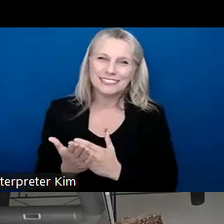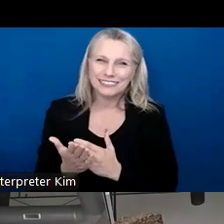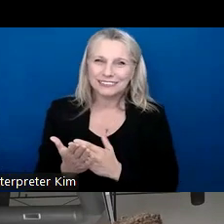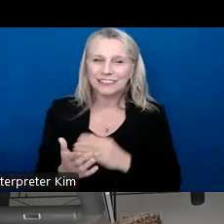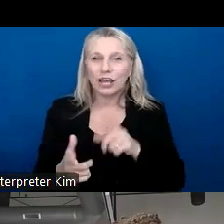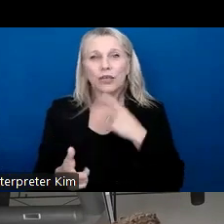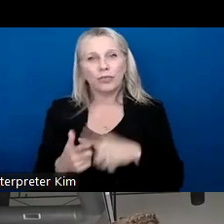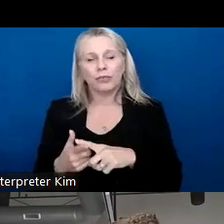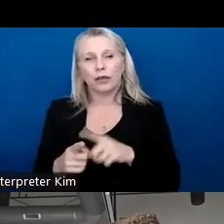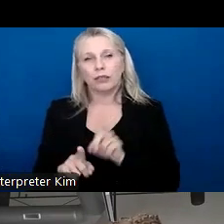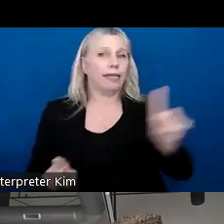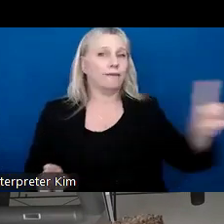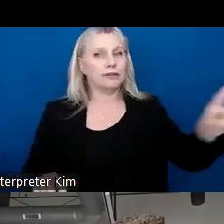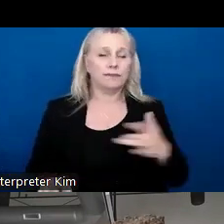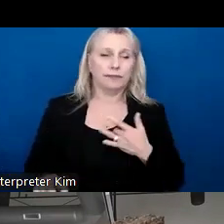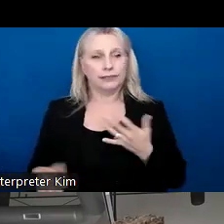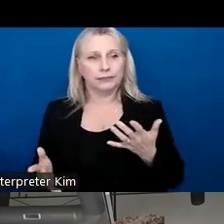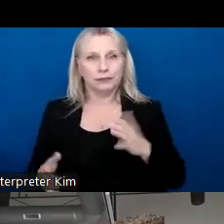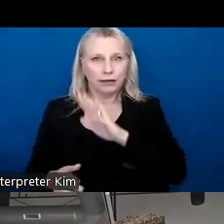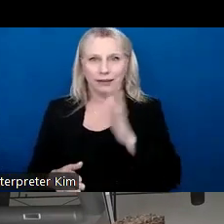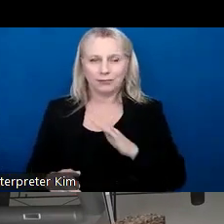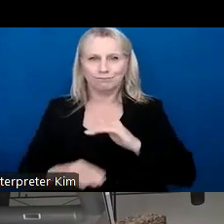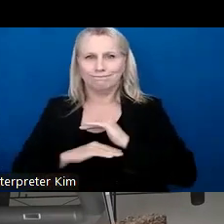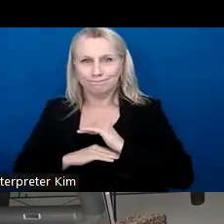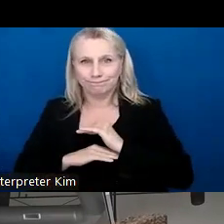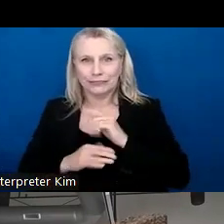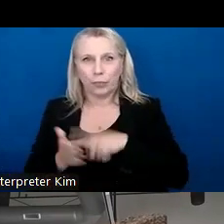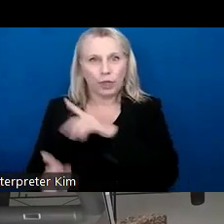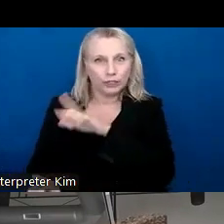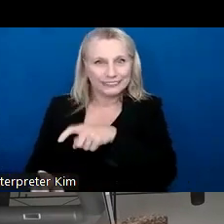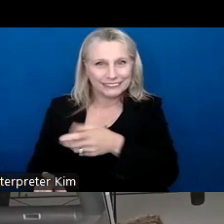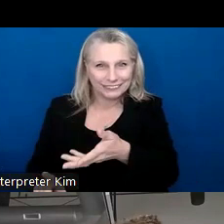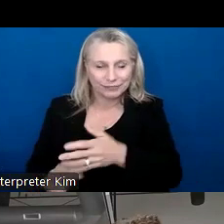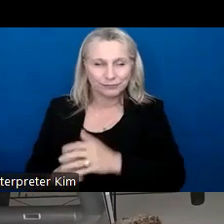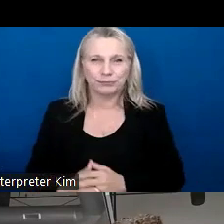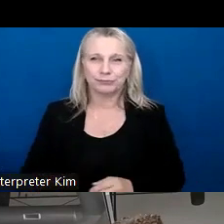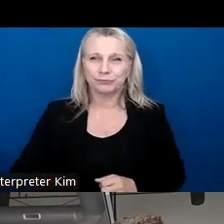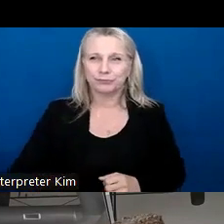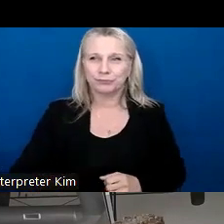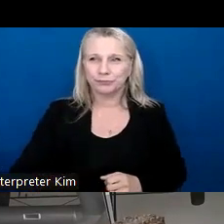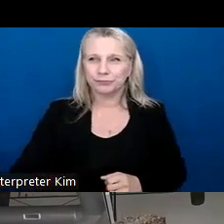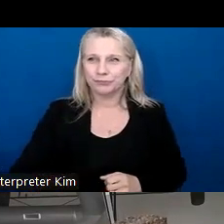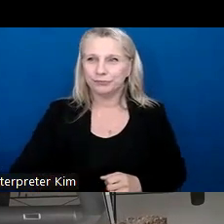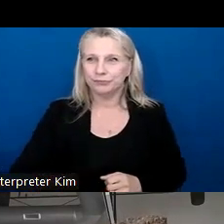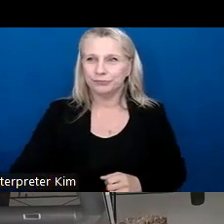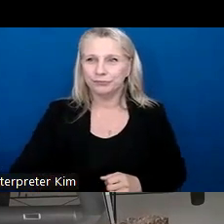then them walking away feeling that we never actually, um, put actions to our words. Um, so